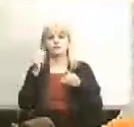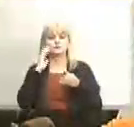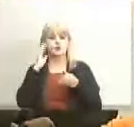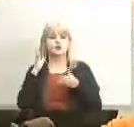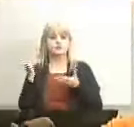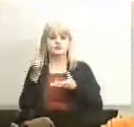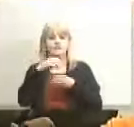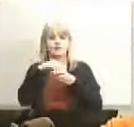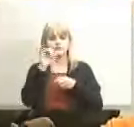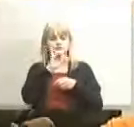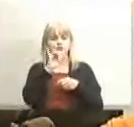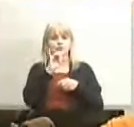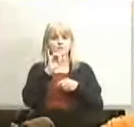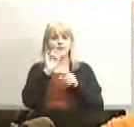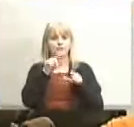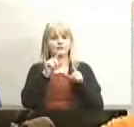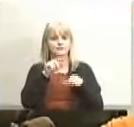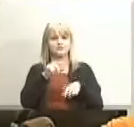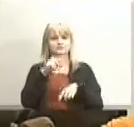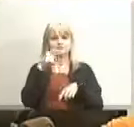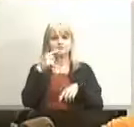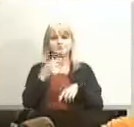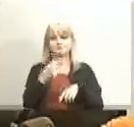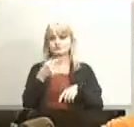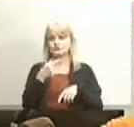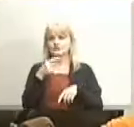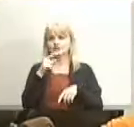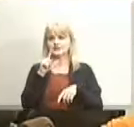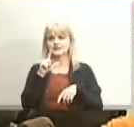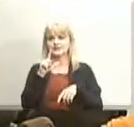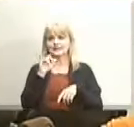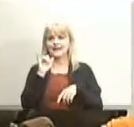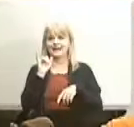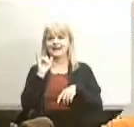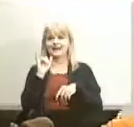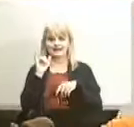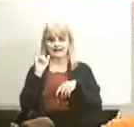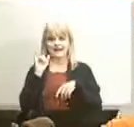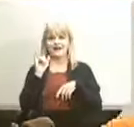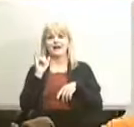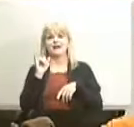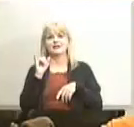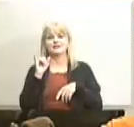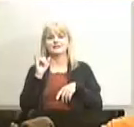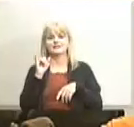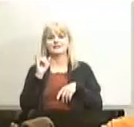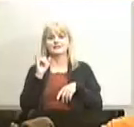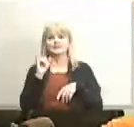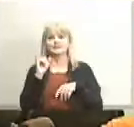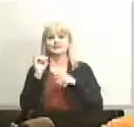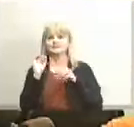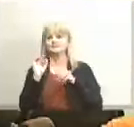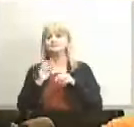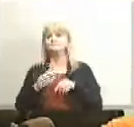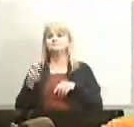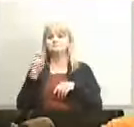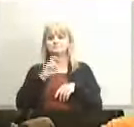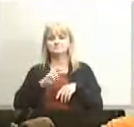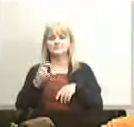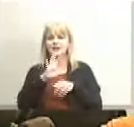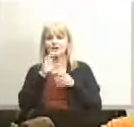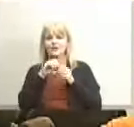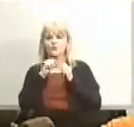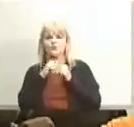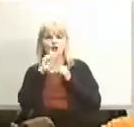attended the gli glide trip and uh our community um our schools um you know with dr